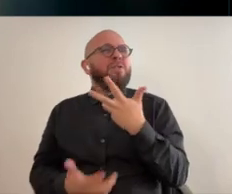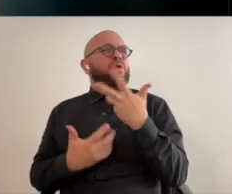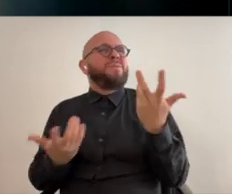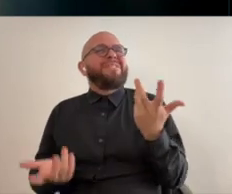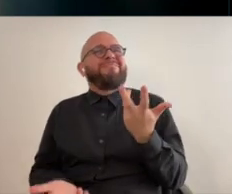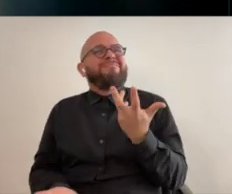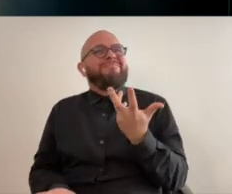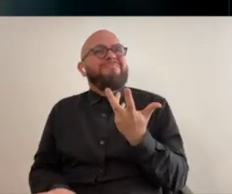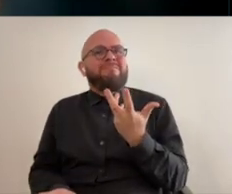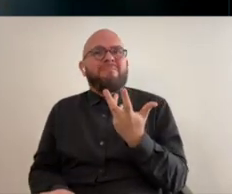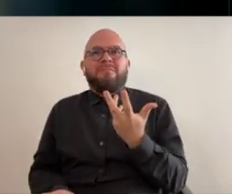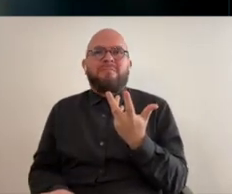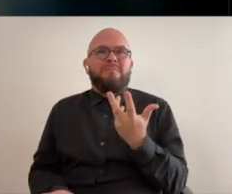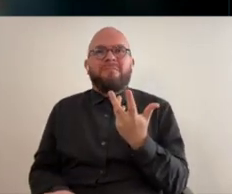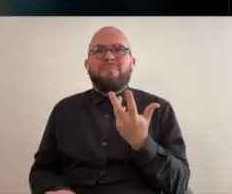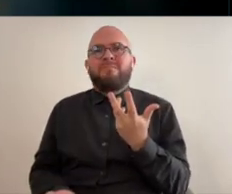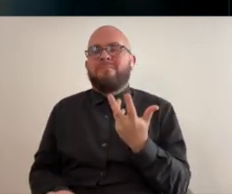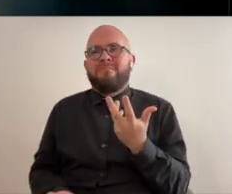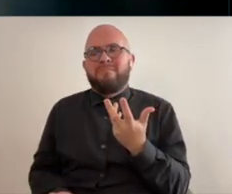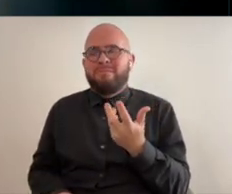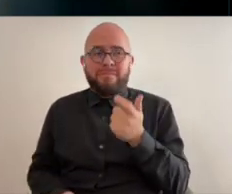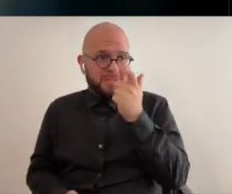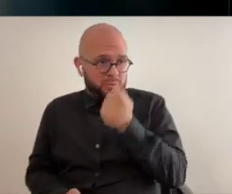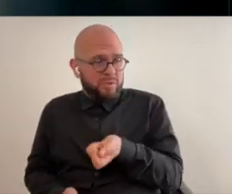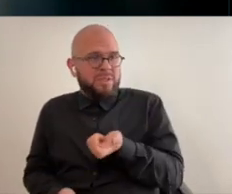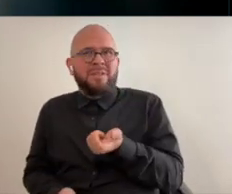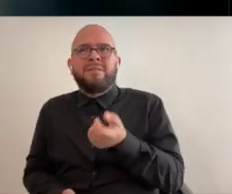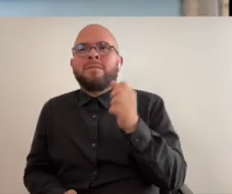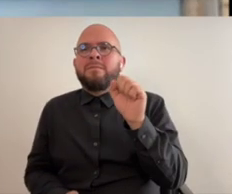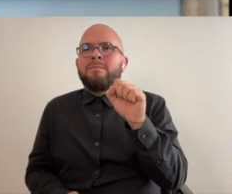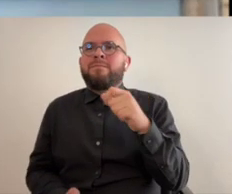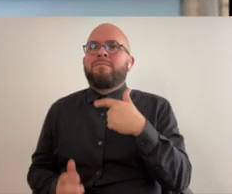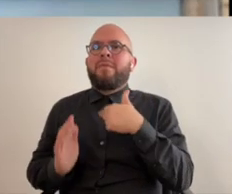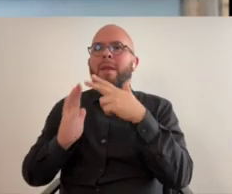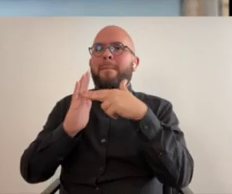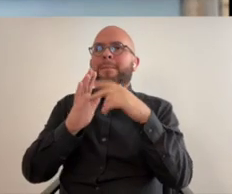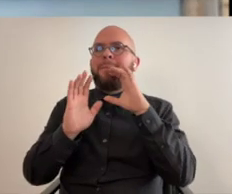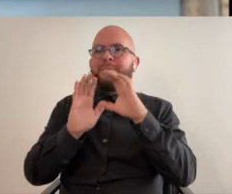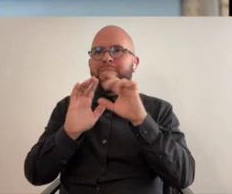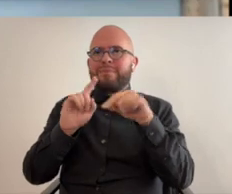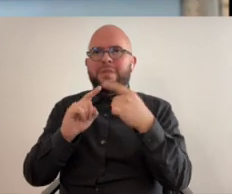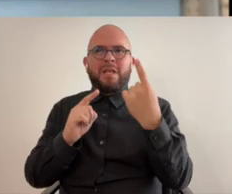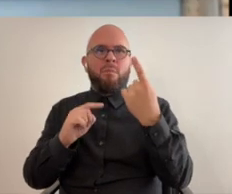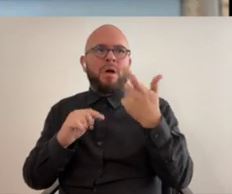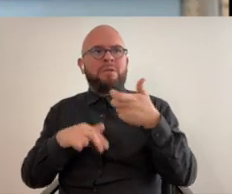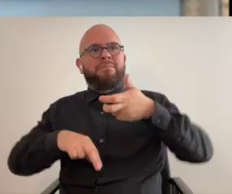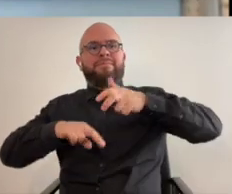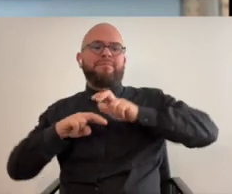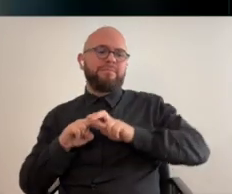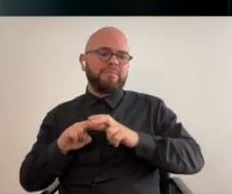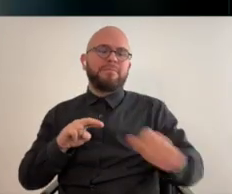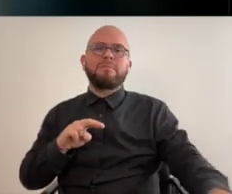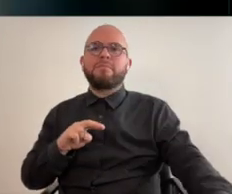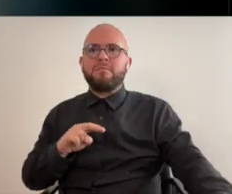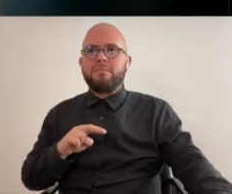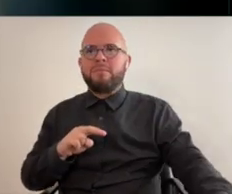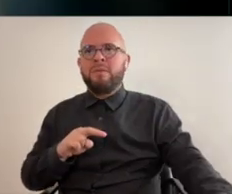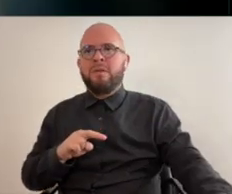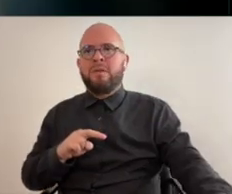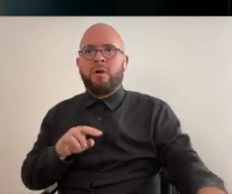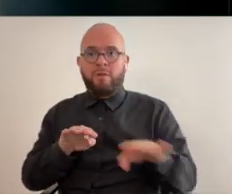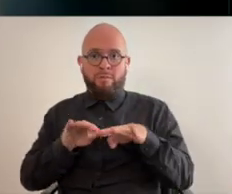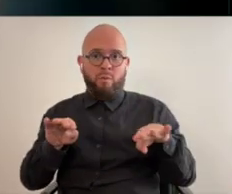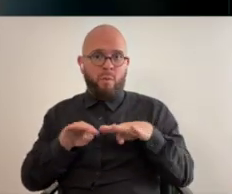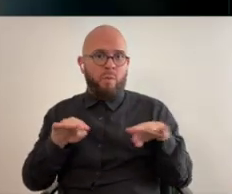too palatable in its own way actually interesting i painted a um i made an image about someone